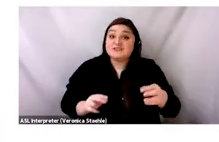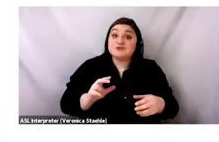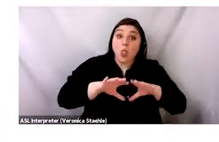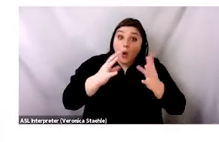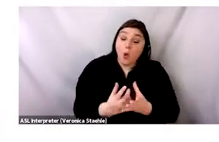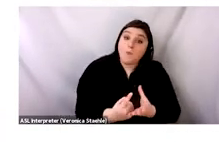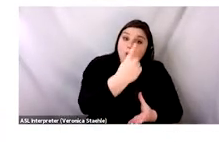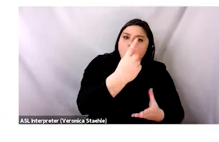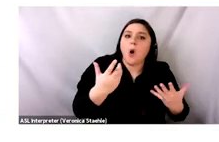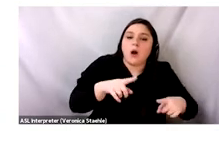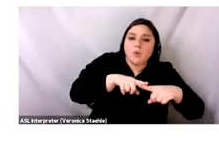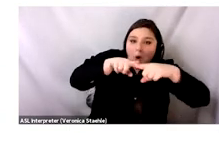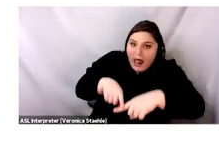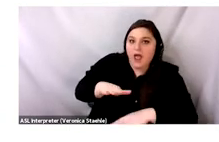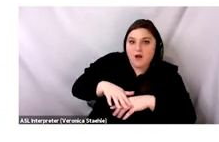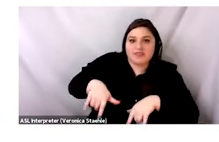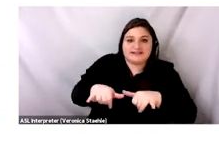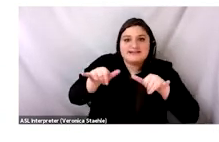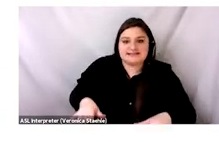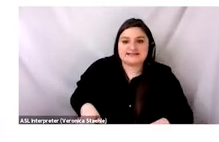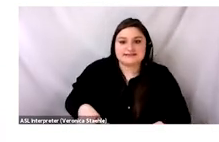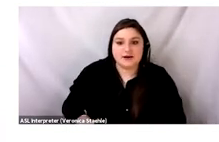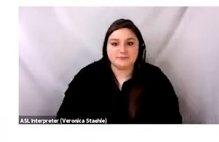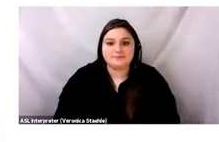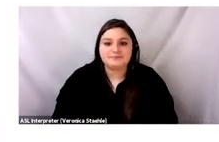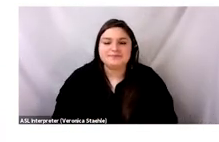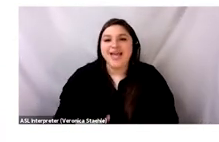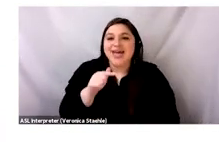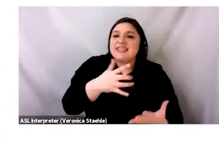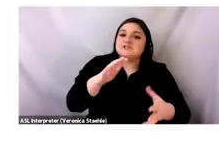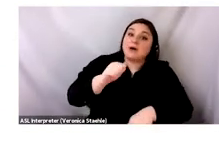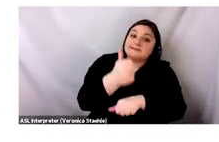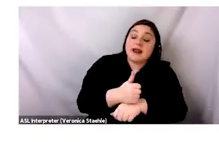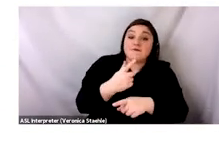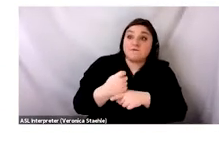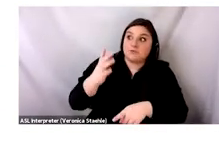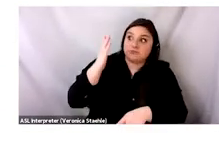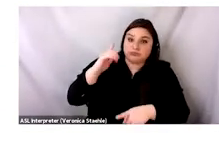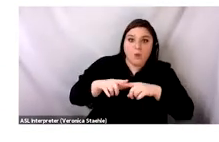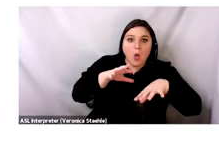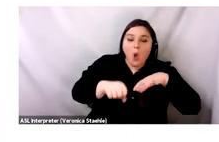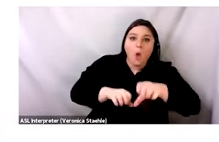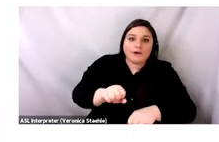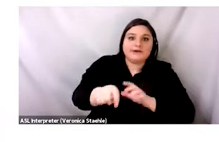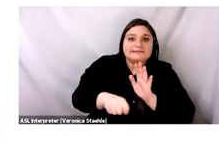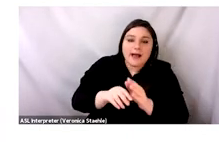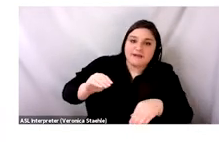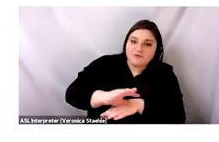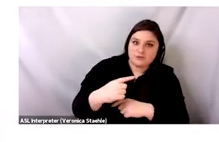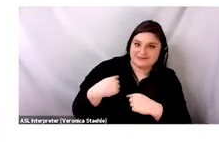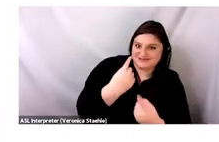from the global north has become in Ghana. Because it's not something that just started now. It is something that started right from the colonial times.